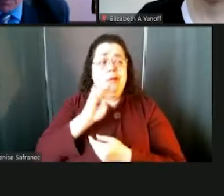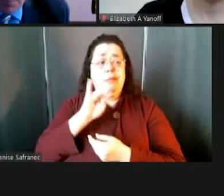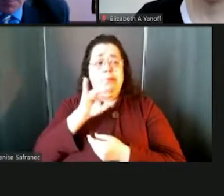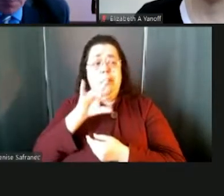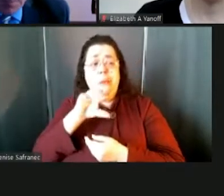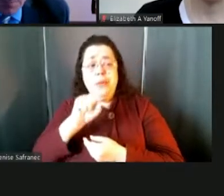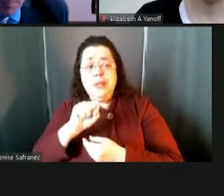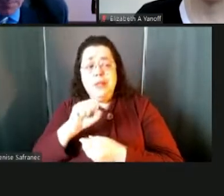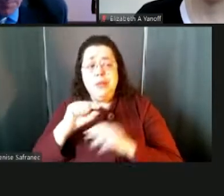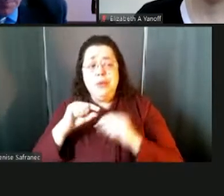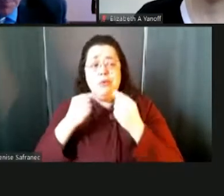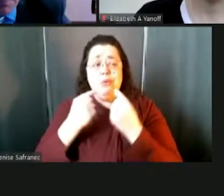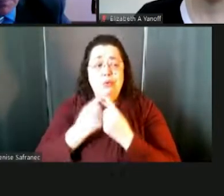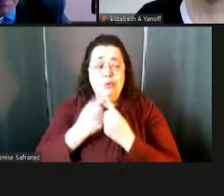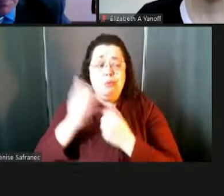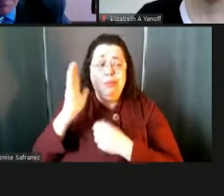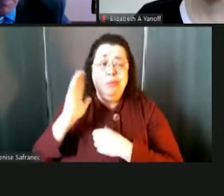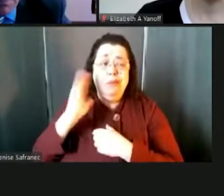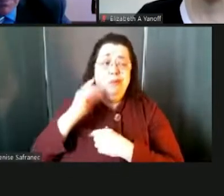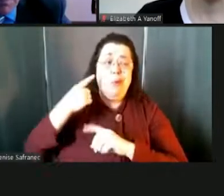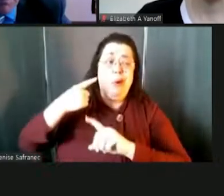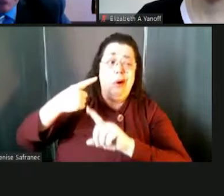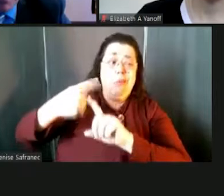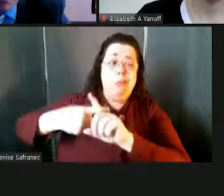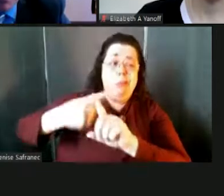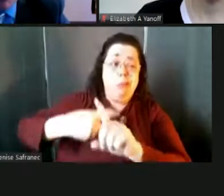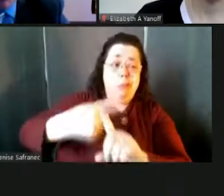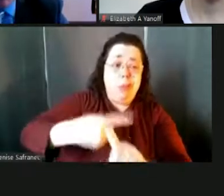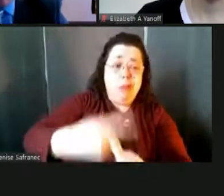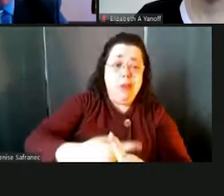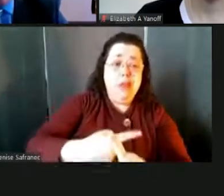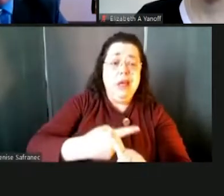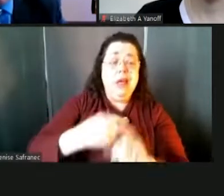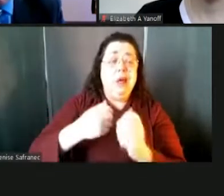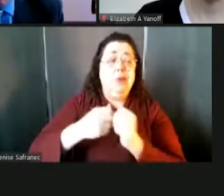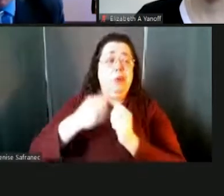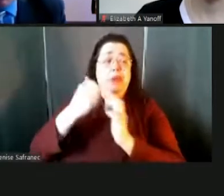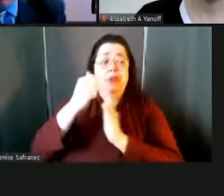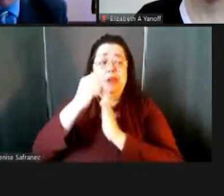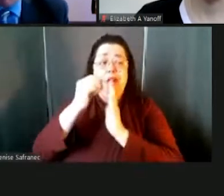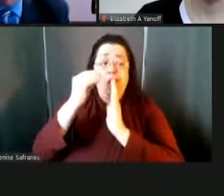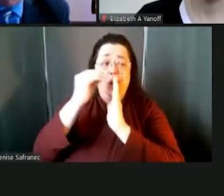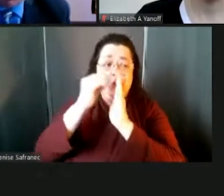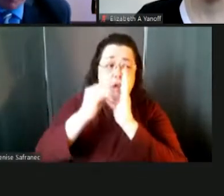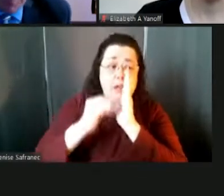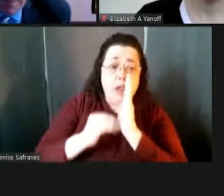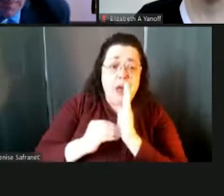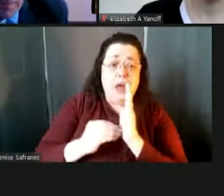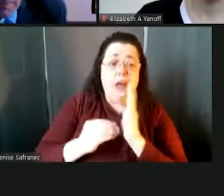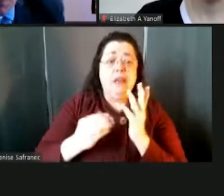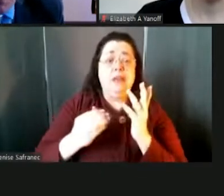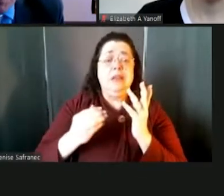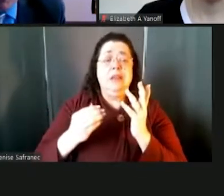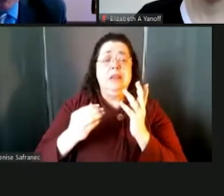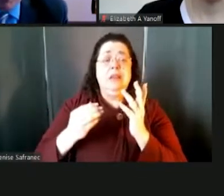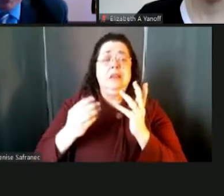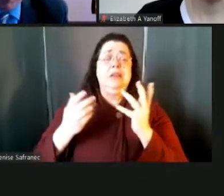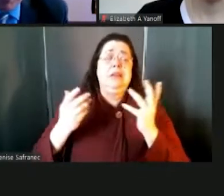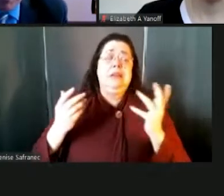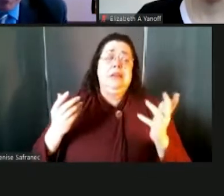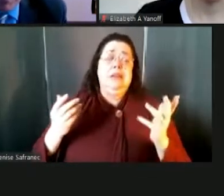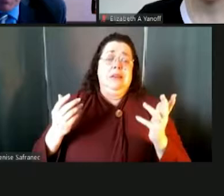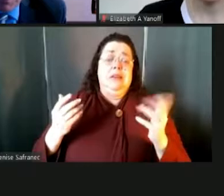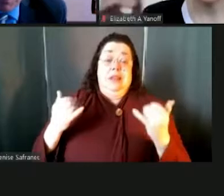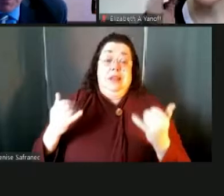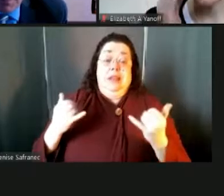meetings used to be monthly, uh, with a, you know, structured agenda things that we needed to talk about, uh, for that month. And like Jeff said,